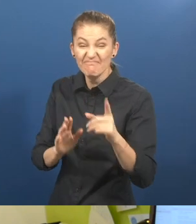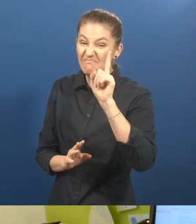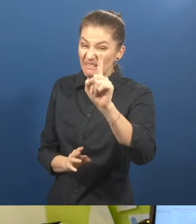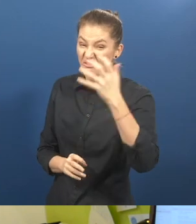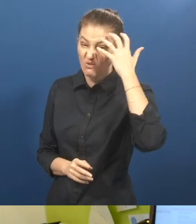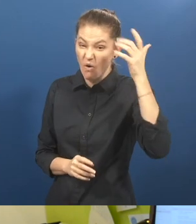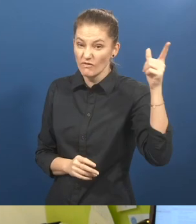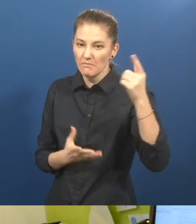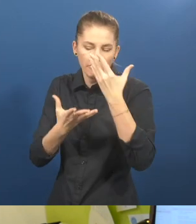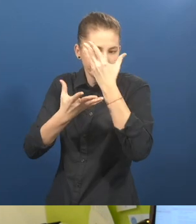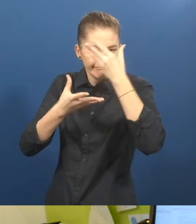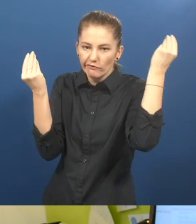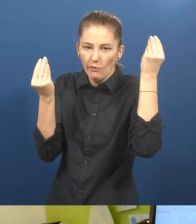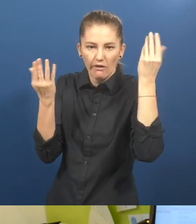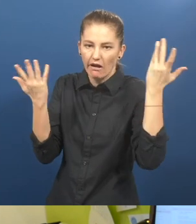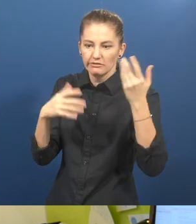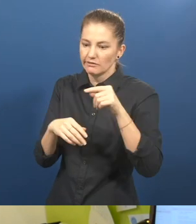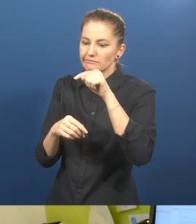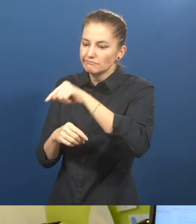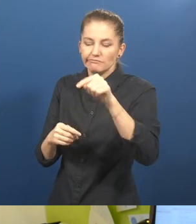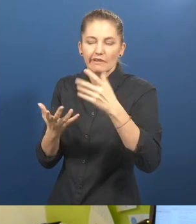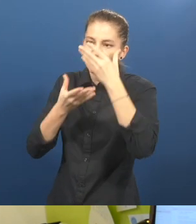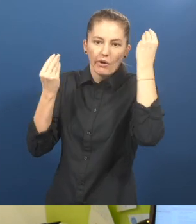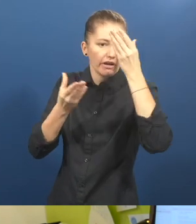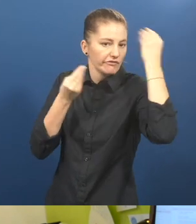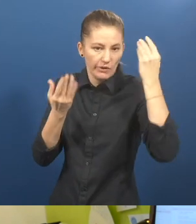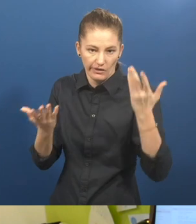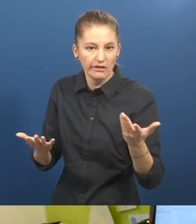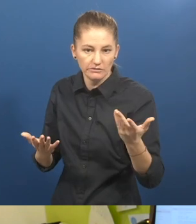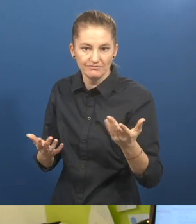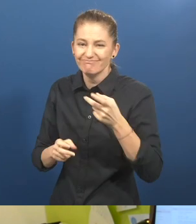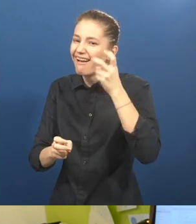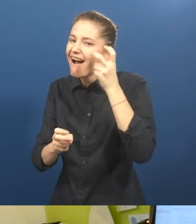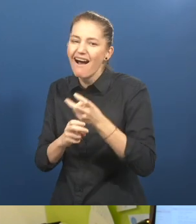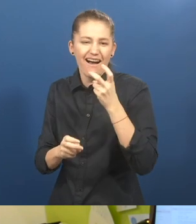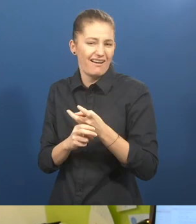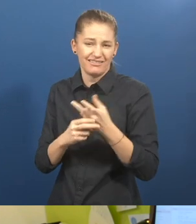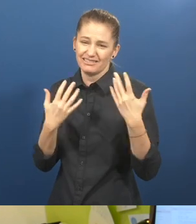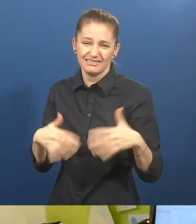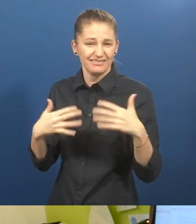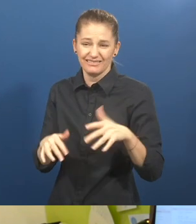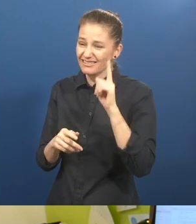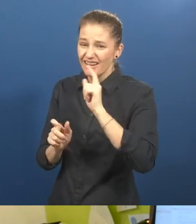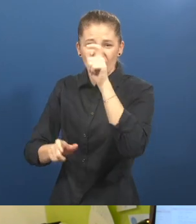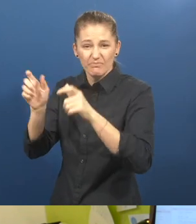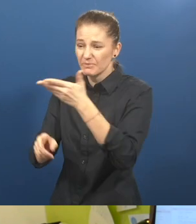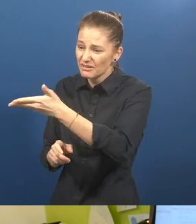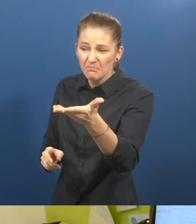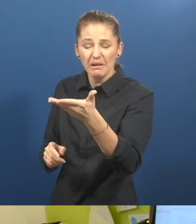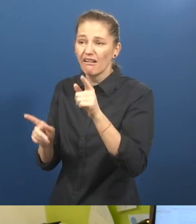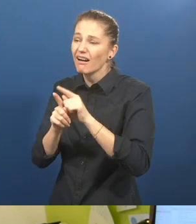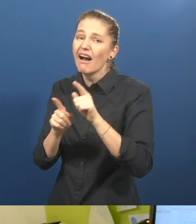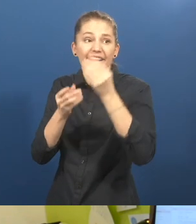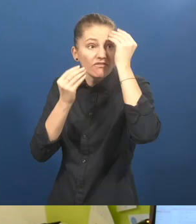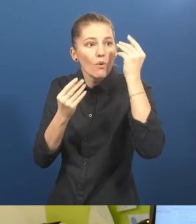And so it's really hard for deaf people to get important information. And especially now, during the pandemic, it's